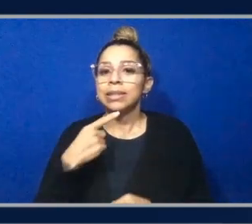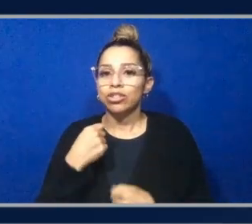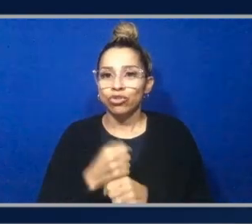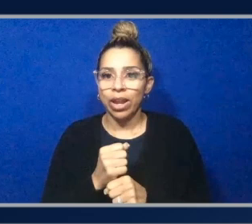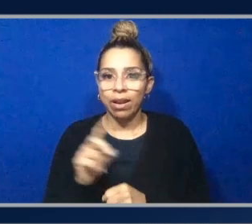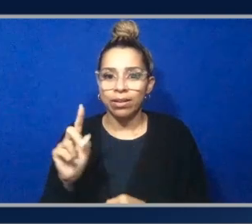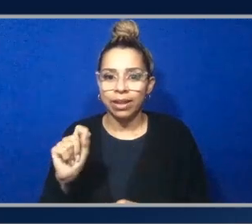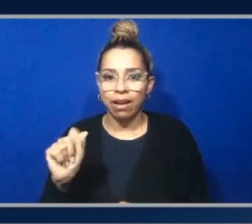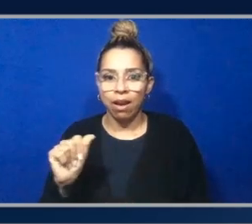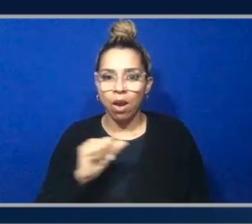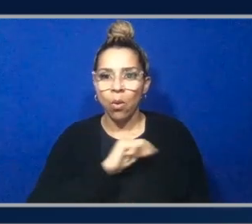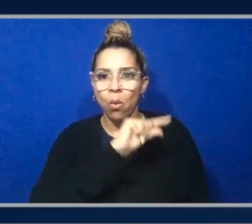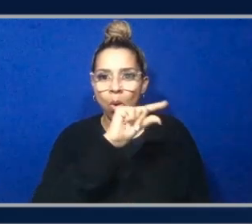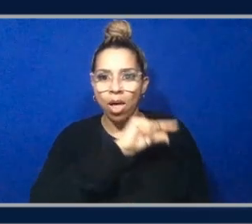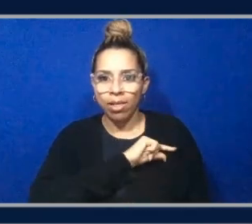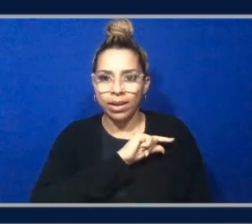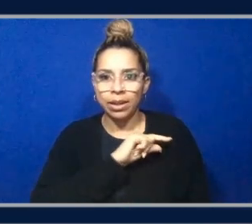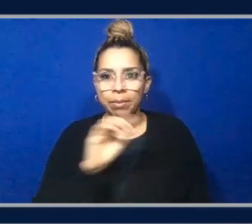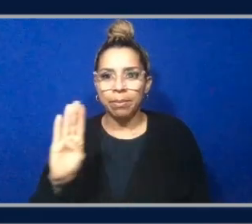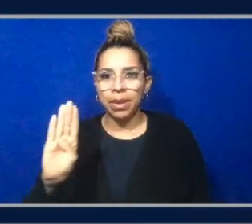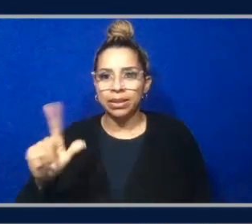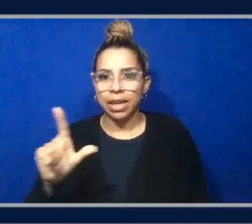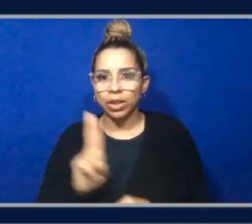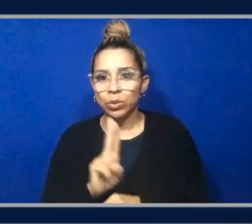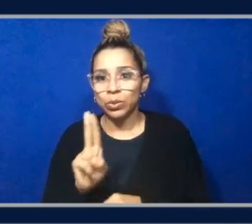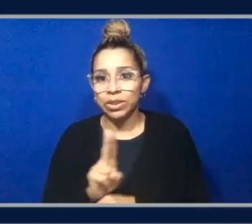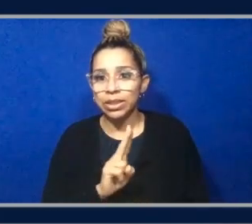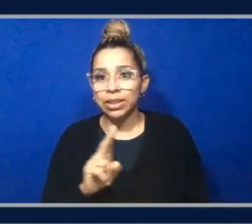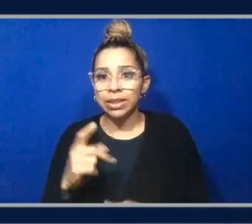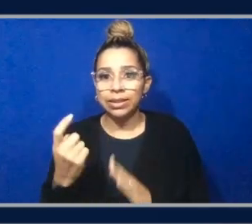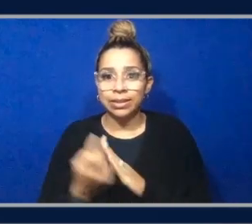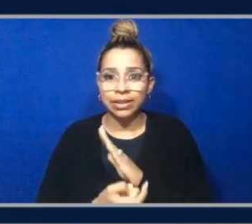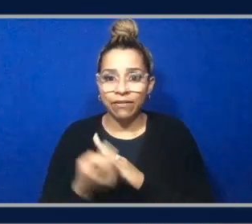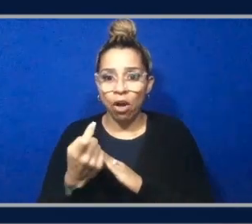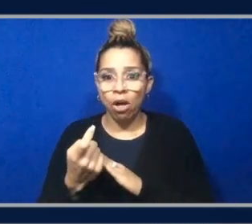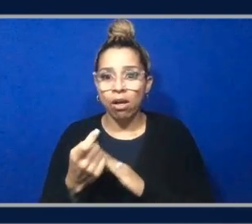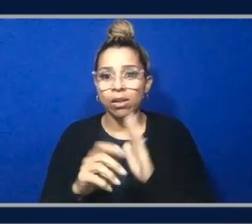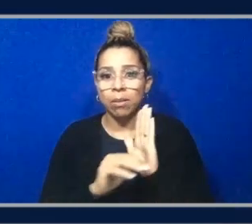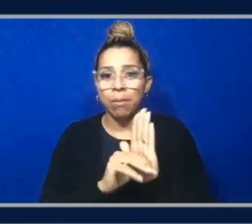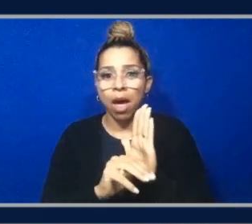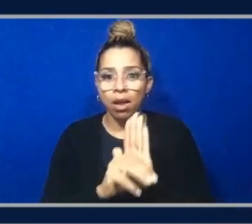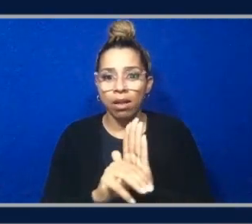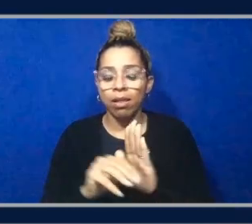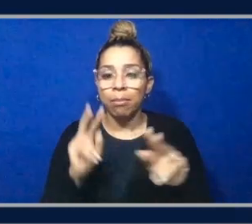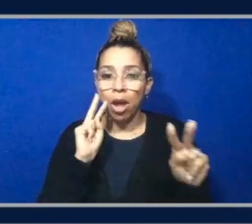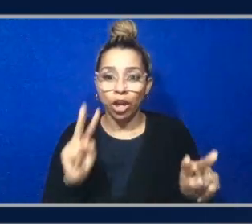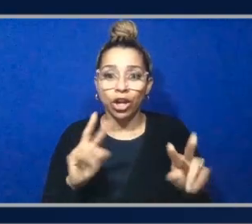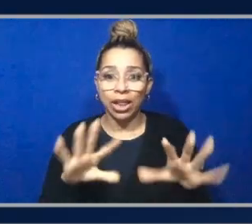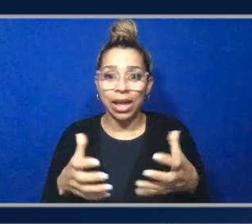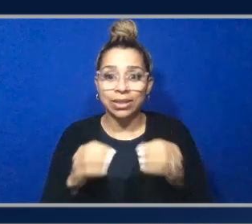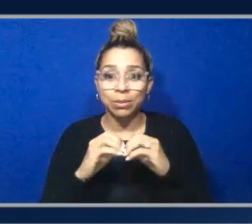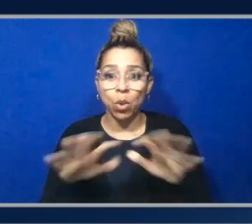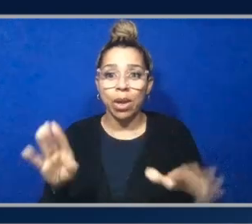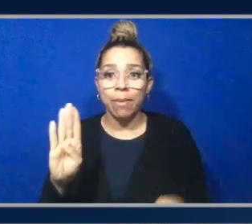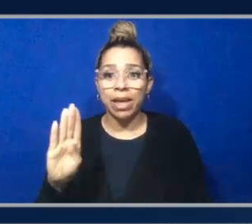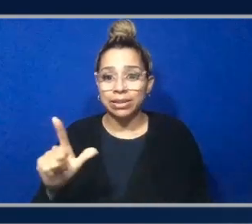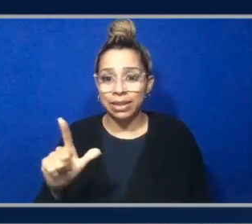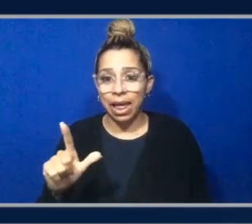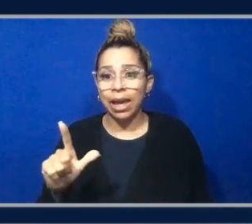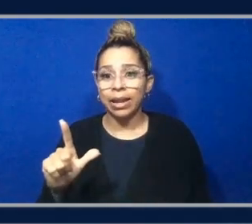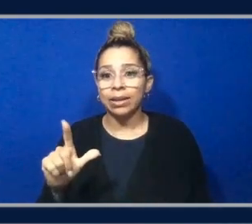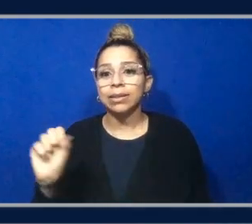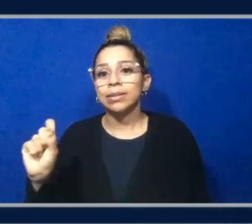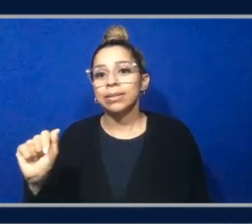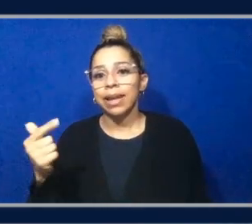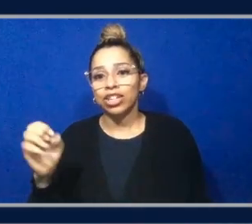default model monitor class and deploy the baseline to SageMaker model monitor. Periodically check for feature drift and